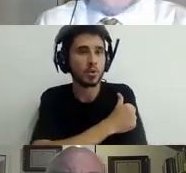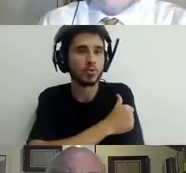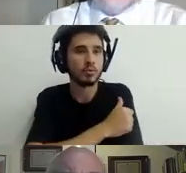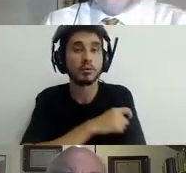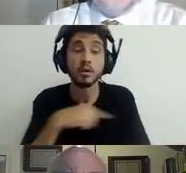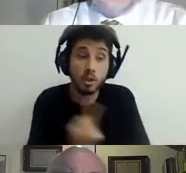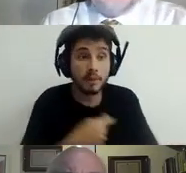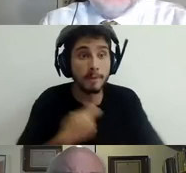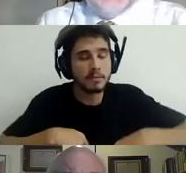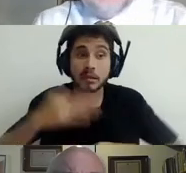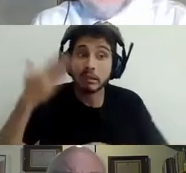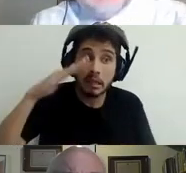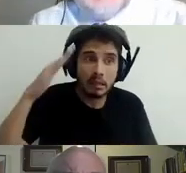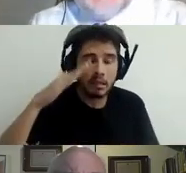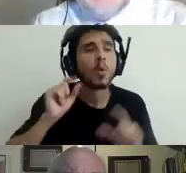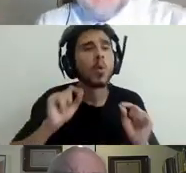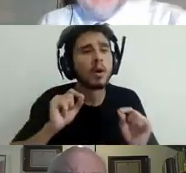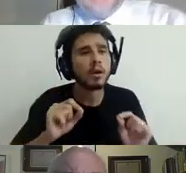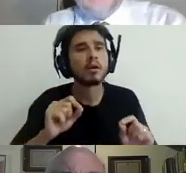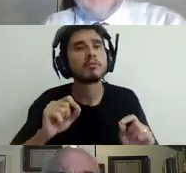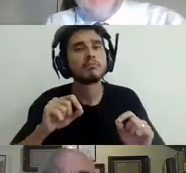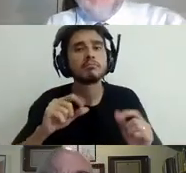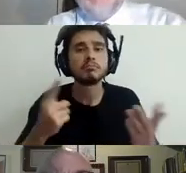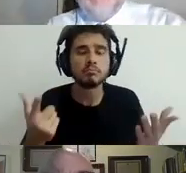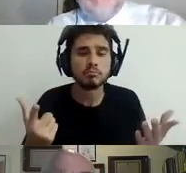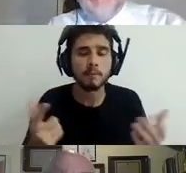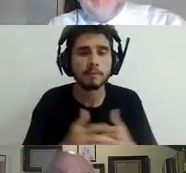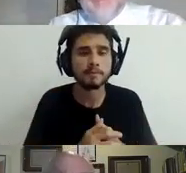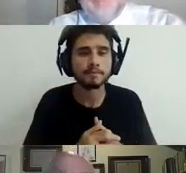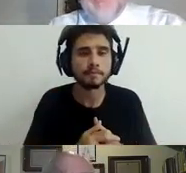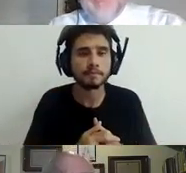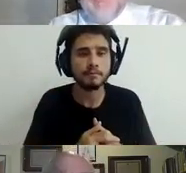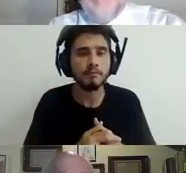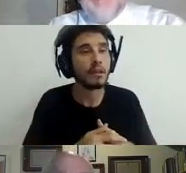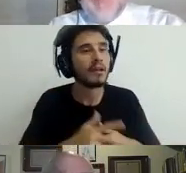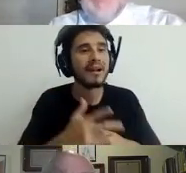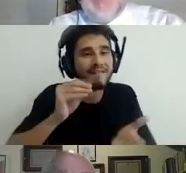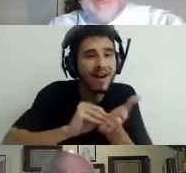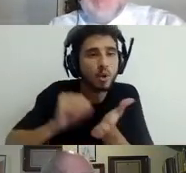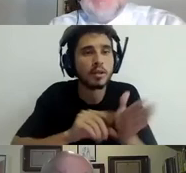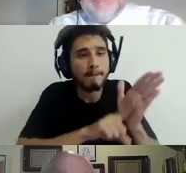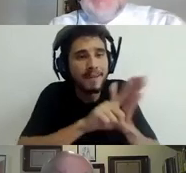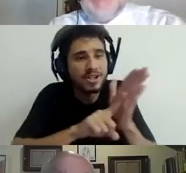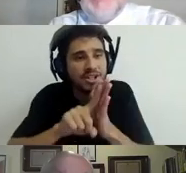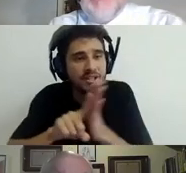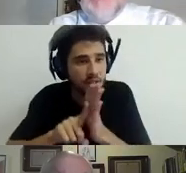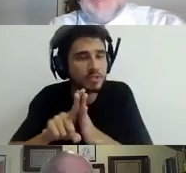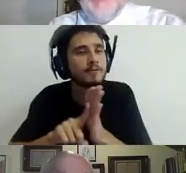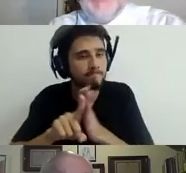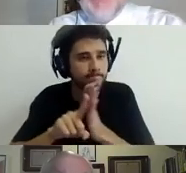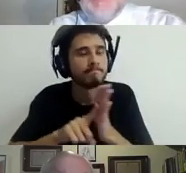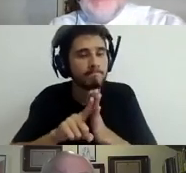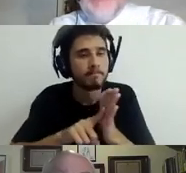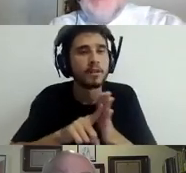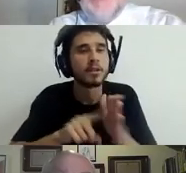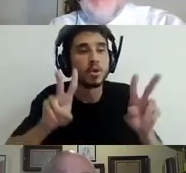but we still have not enough research on social and emotional learning. And I say this with